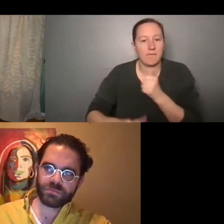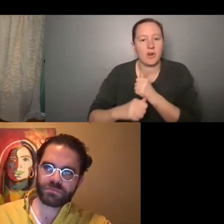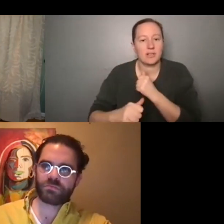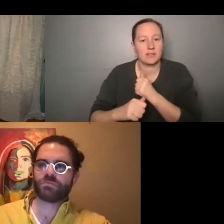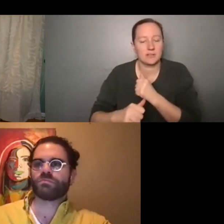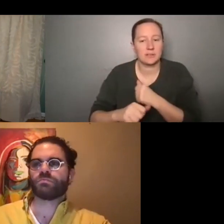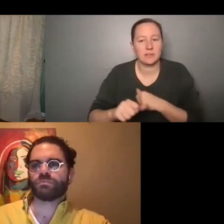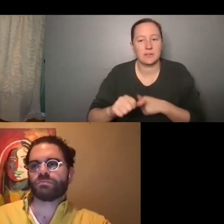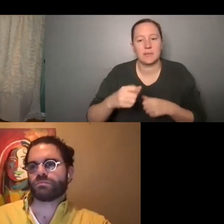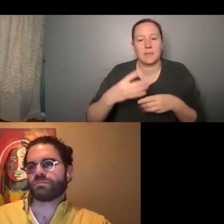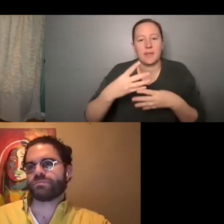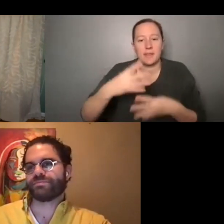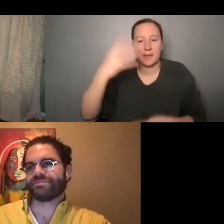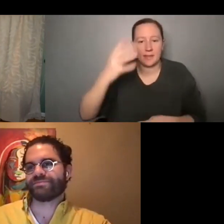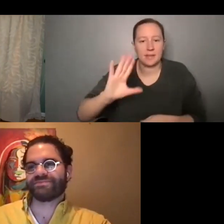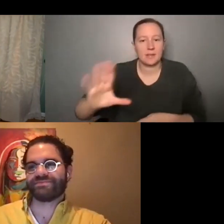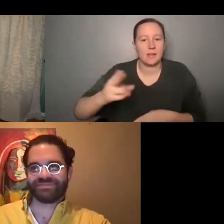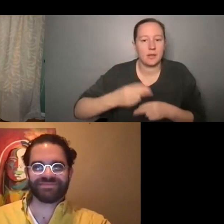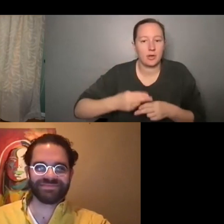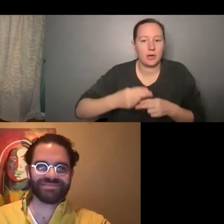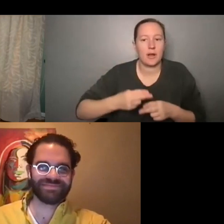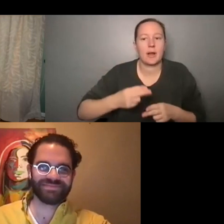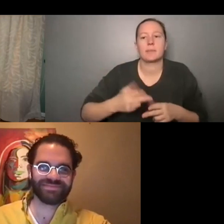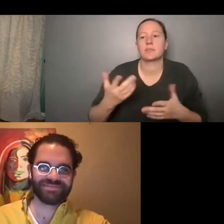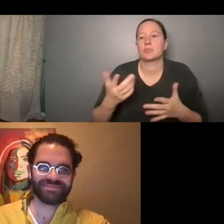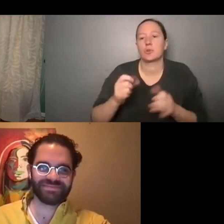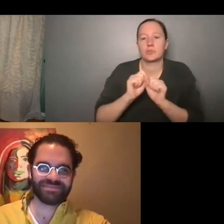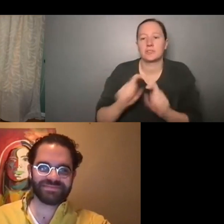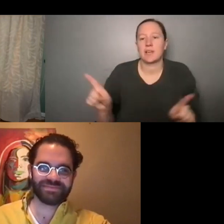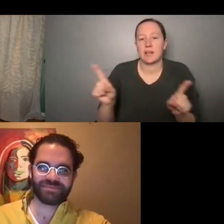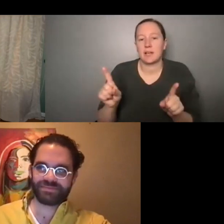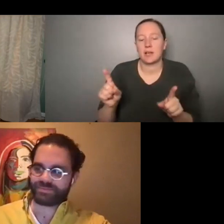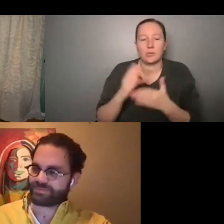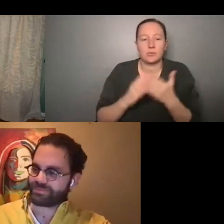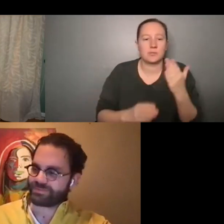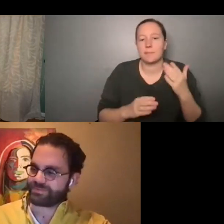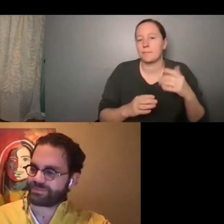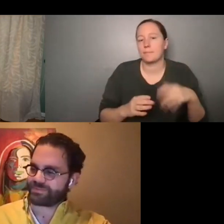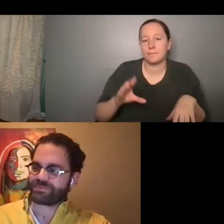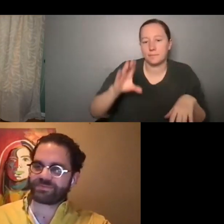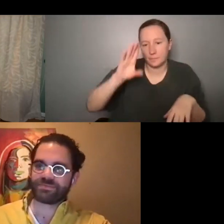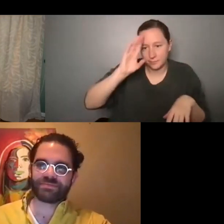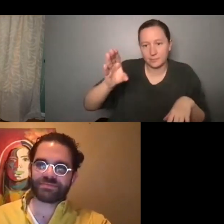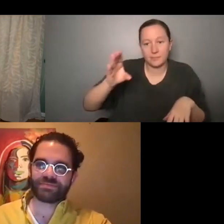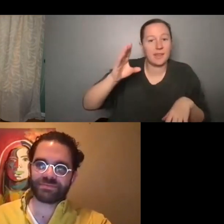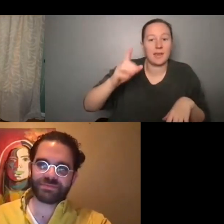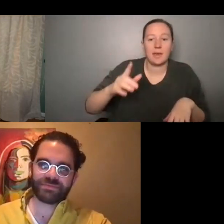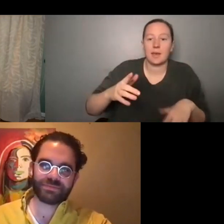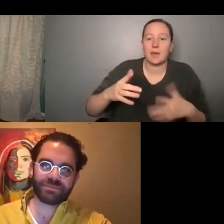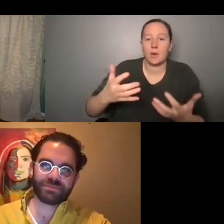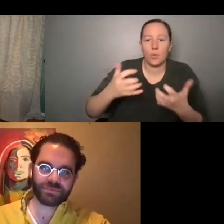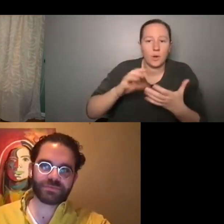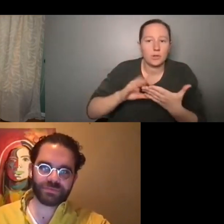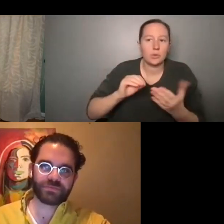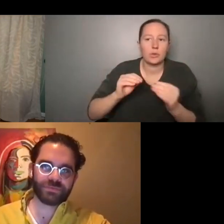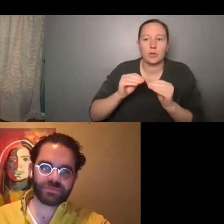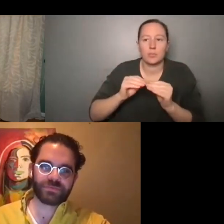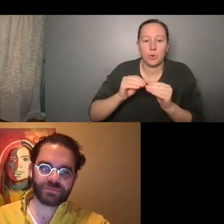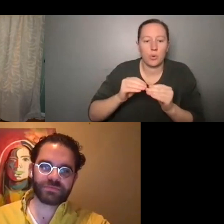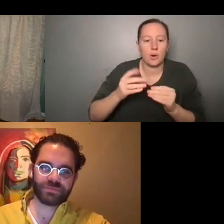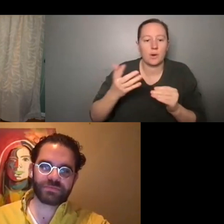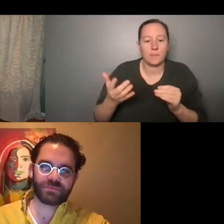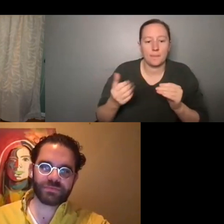They list their names. So just send out some like, Hey, I would love to like learn more, you know,